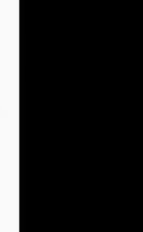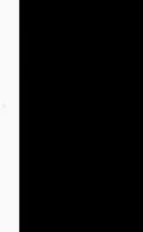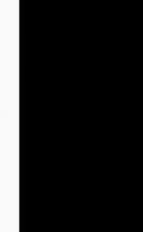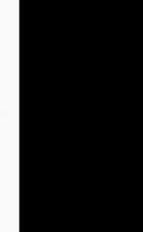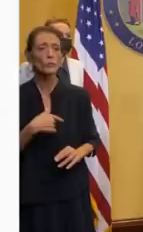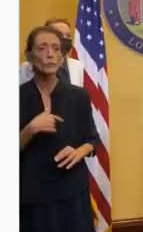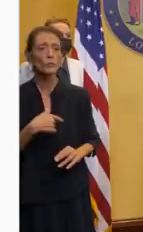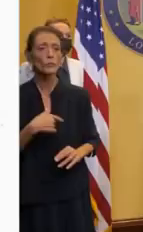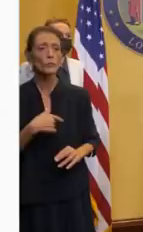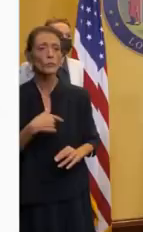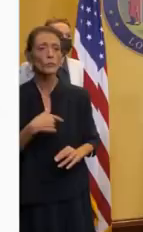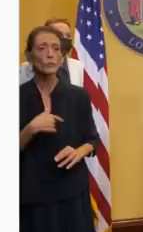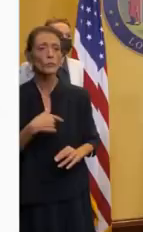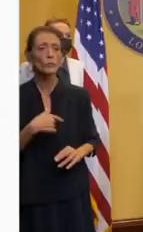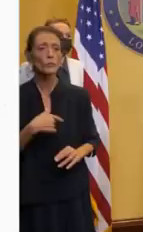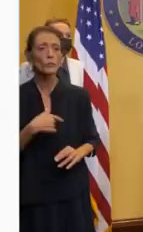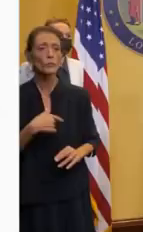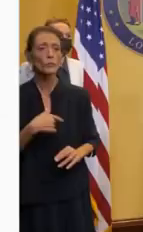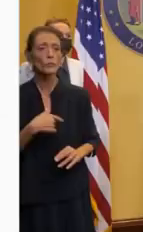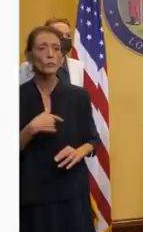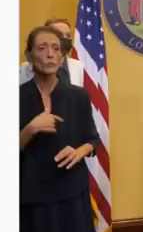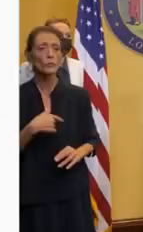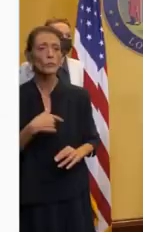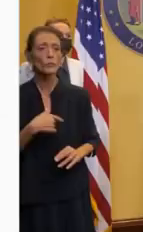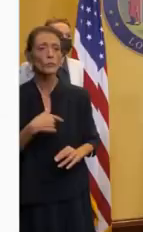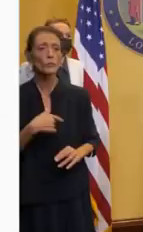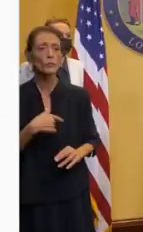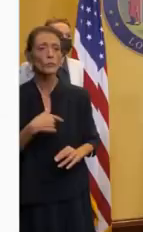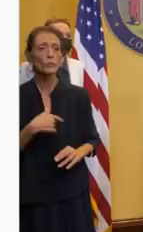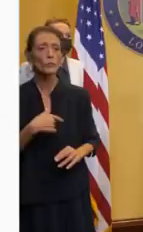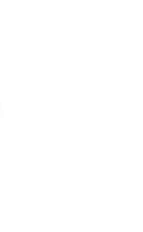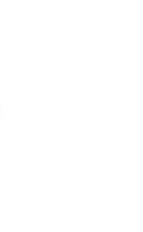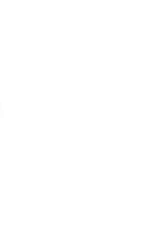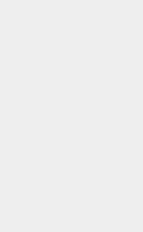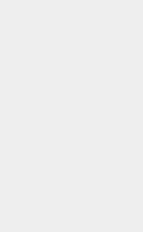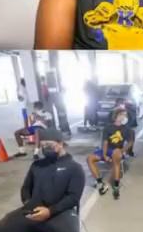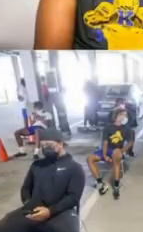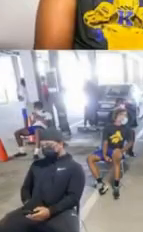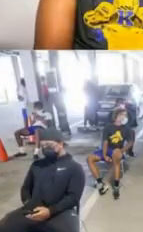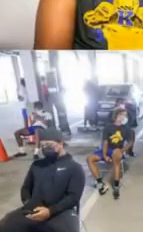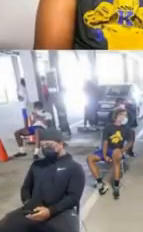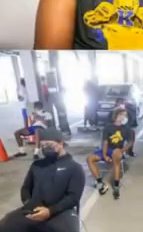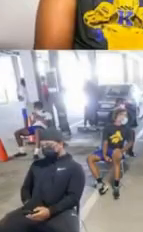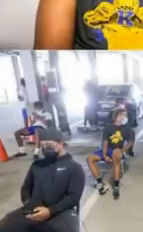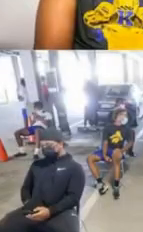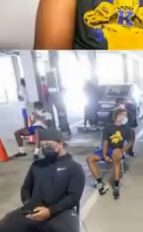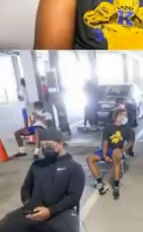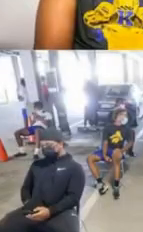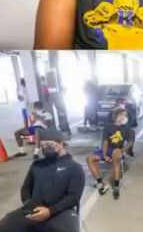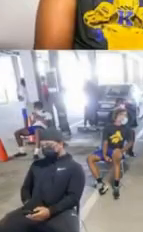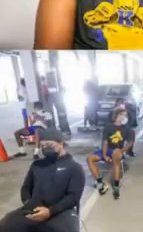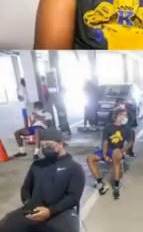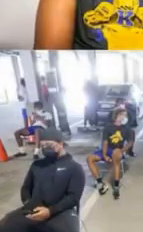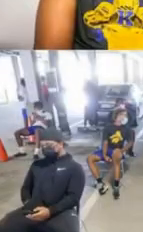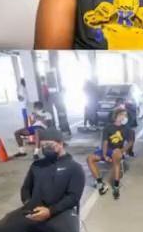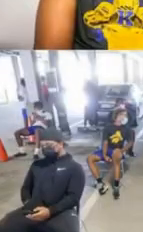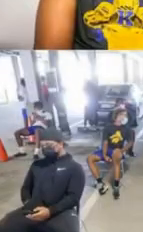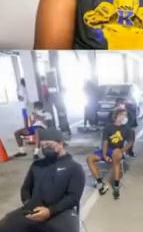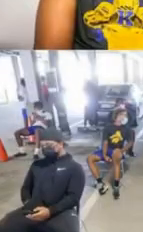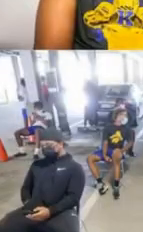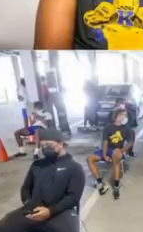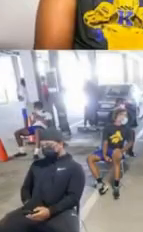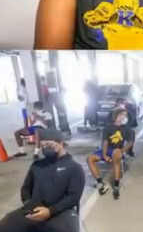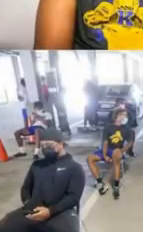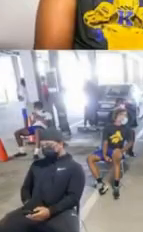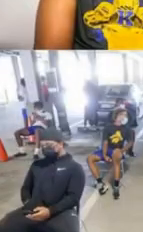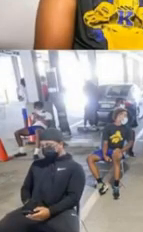Showcasing the athletes from a local high school getting COVID shots in New Orleans. This was actually, the video I showed you was actually the newest Instagram post.